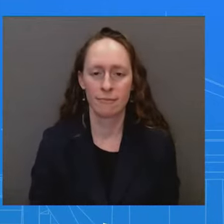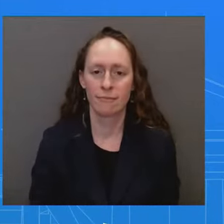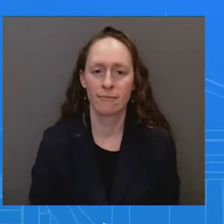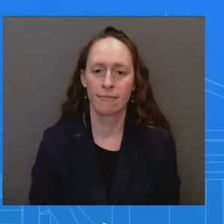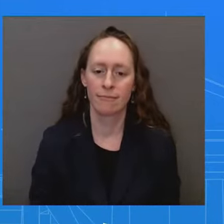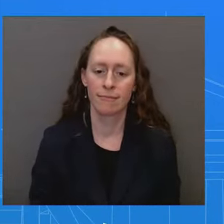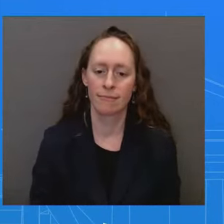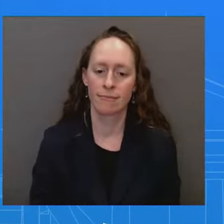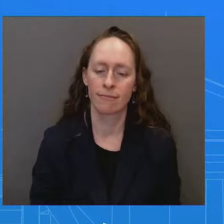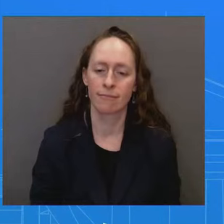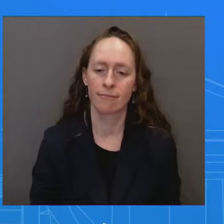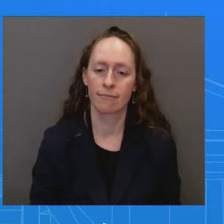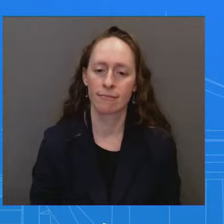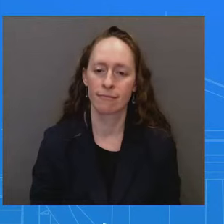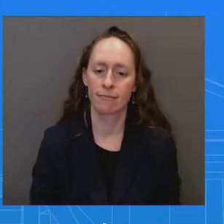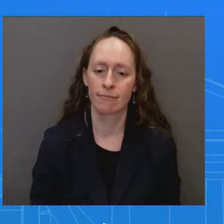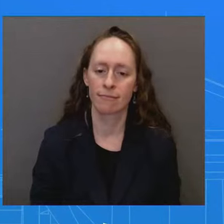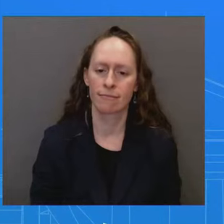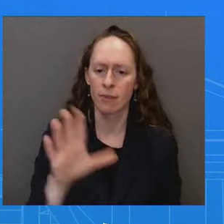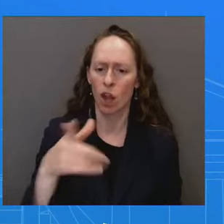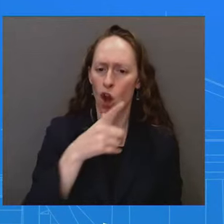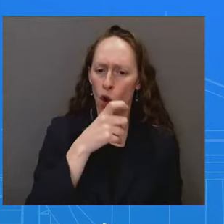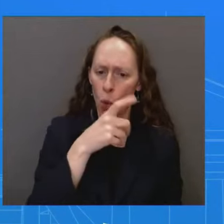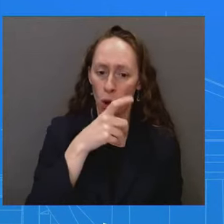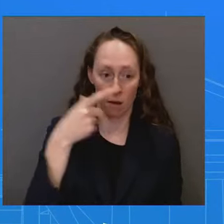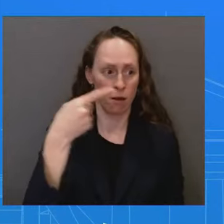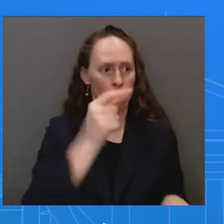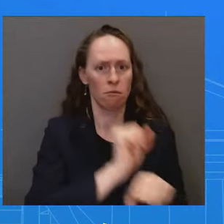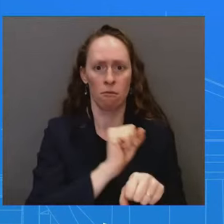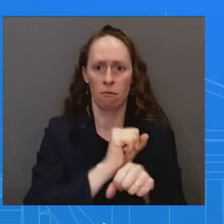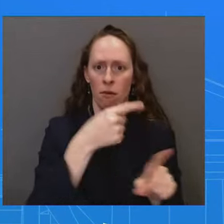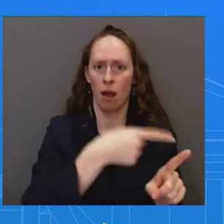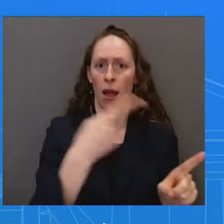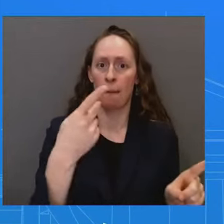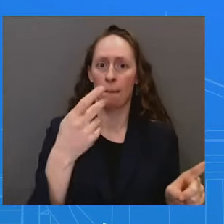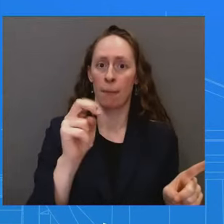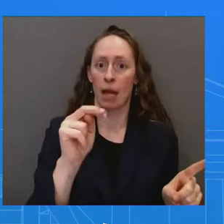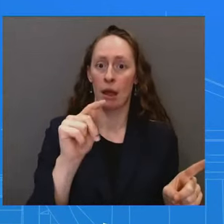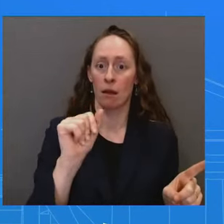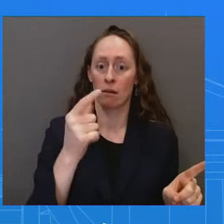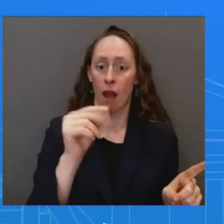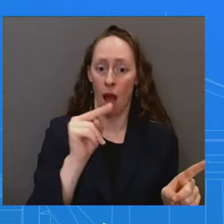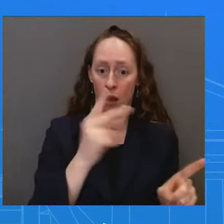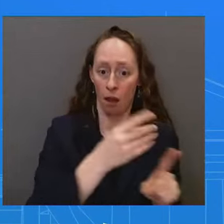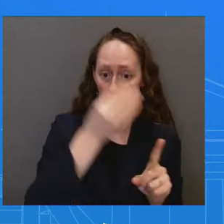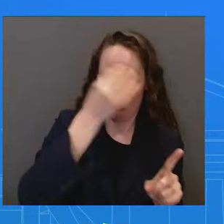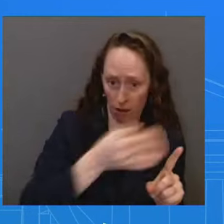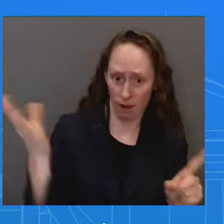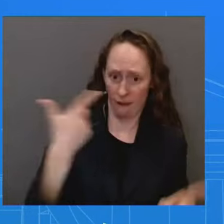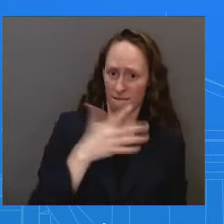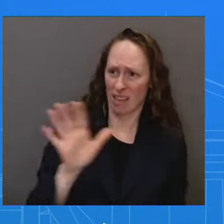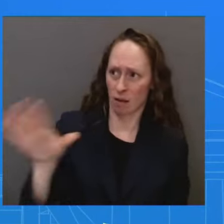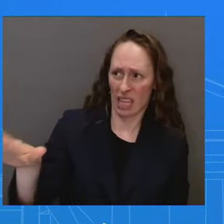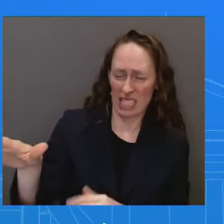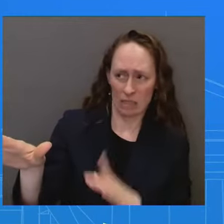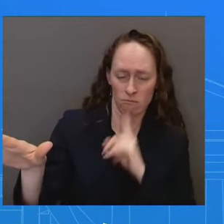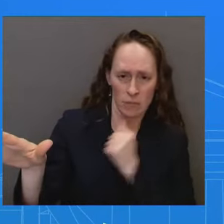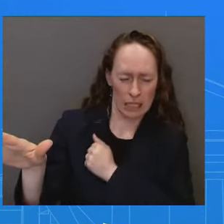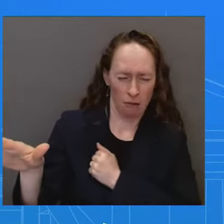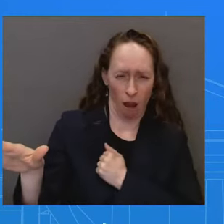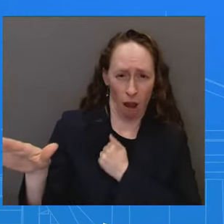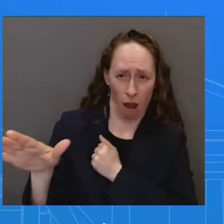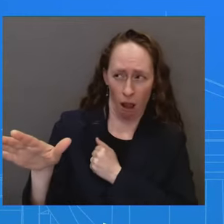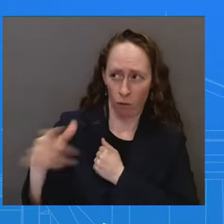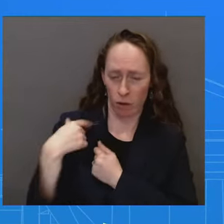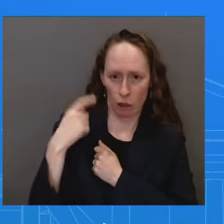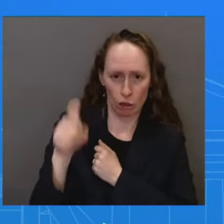tell him at that time that they regretted the delay or give any explanation for the delay? I, I get the question. I just don't have specifics on what